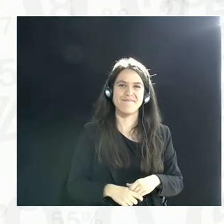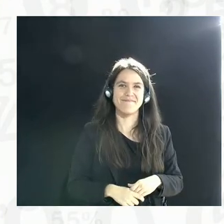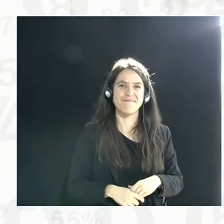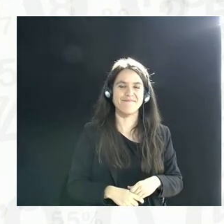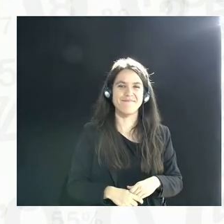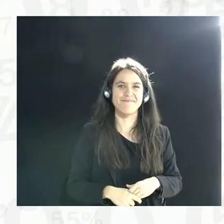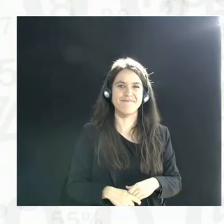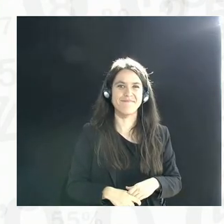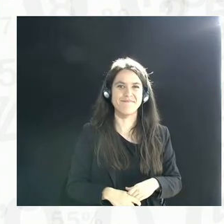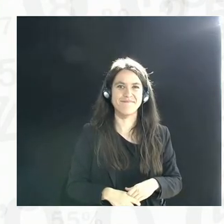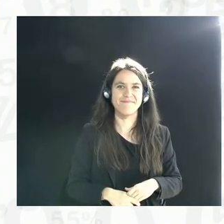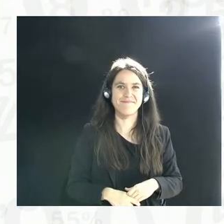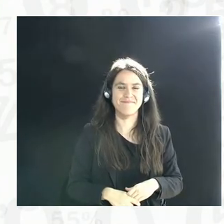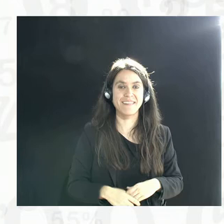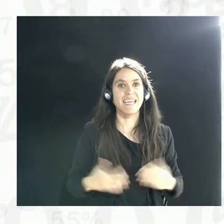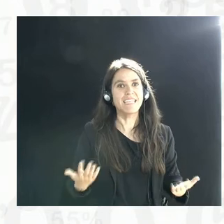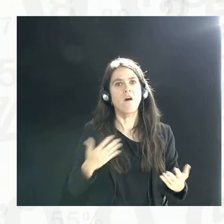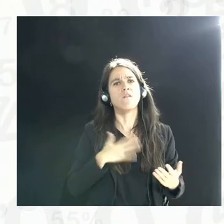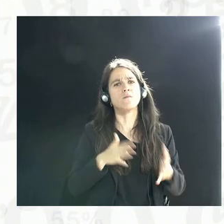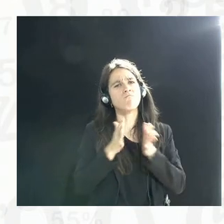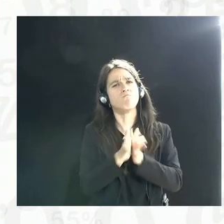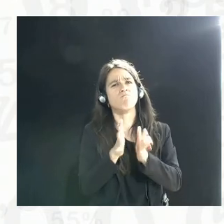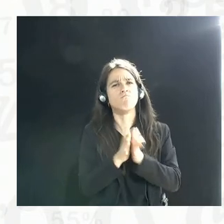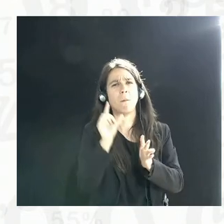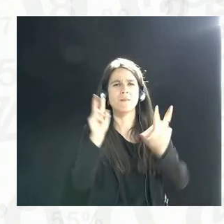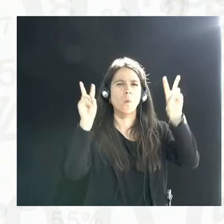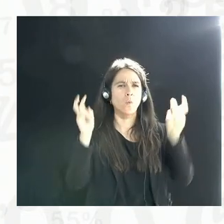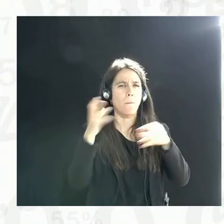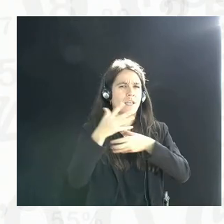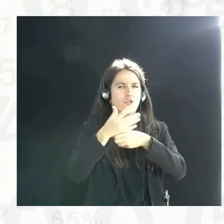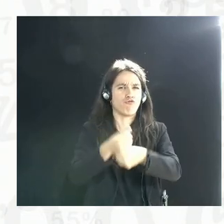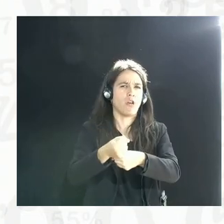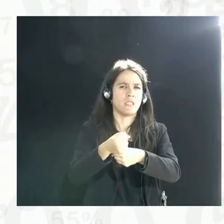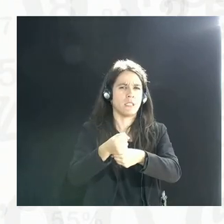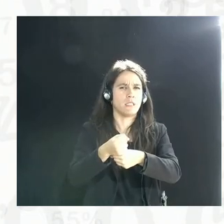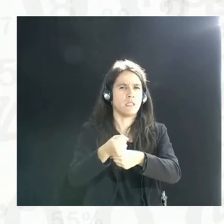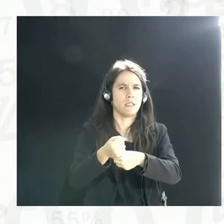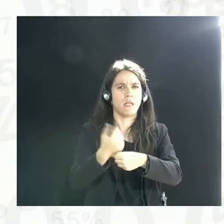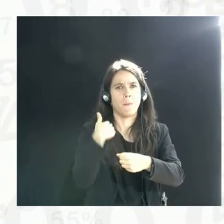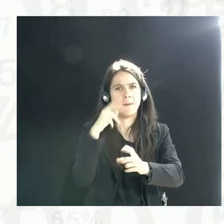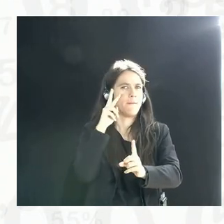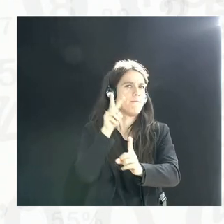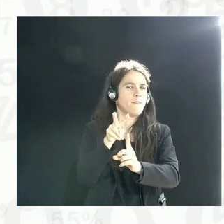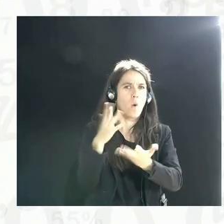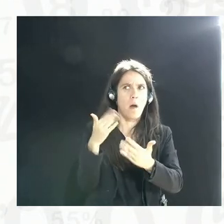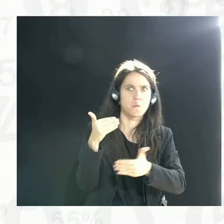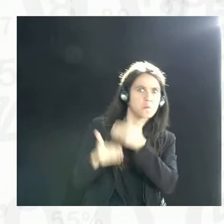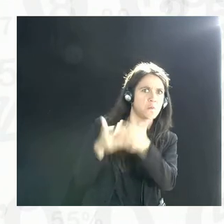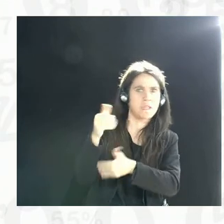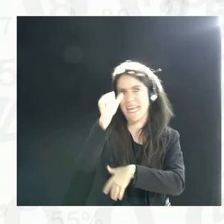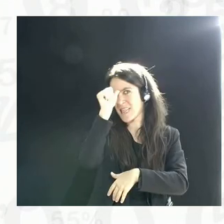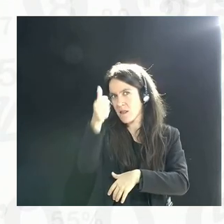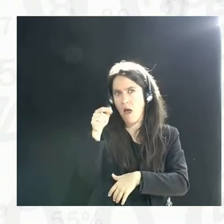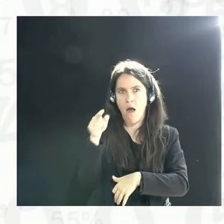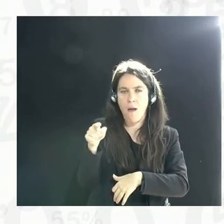slightly different and more optimistic perspective on trust. And based on what's going on in India, I think